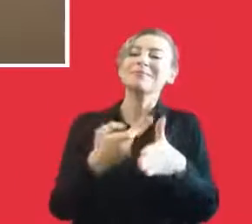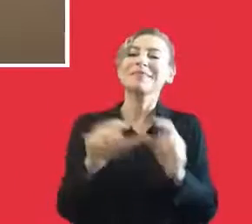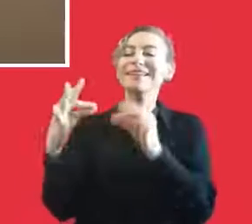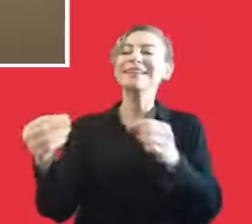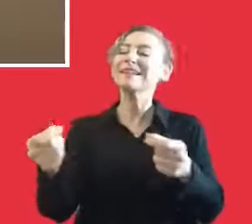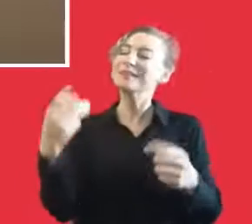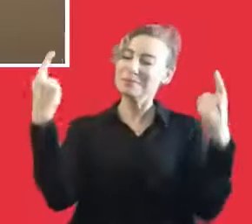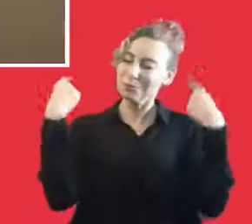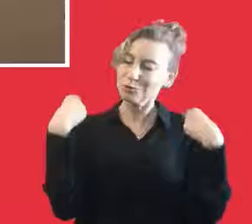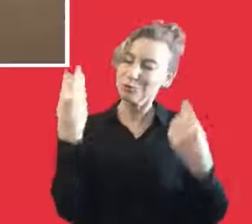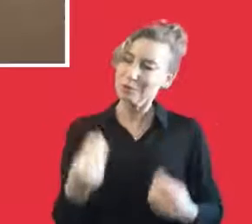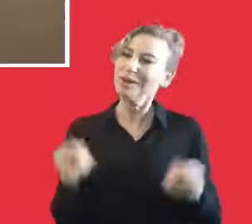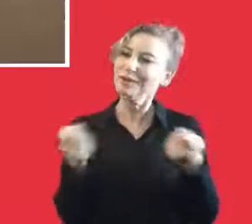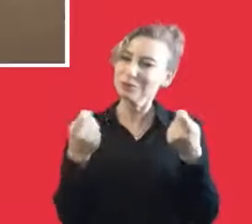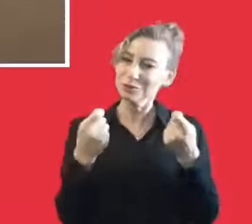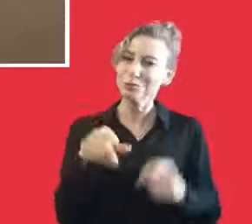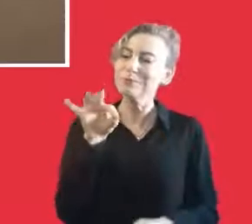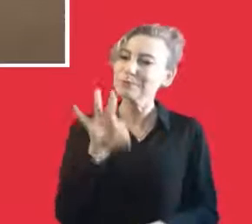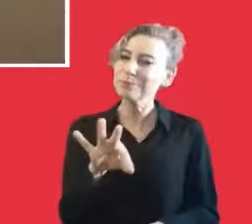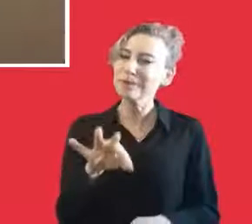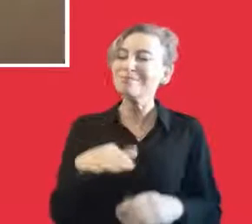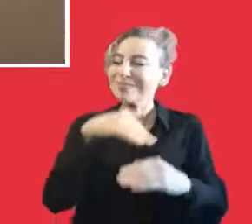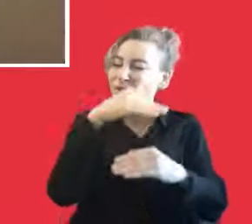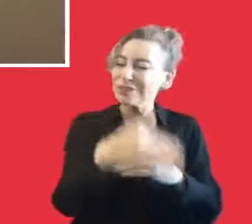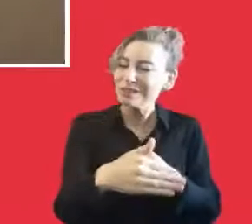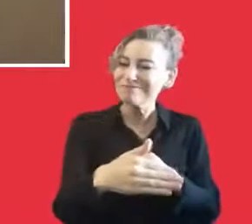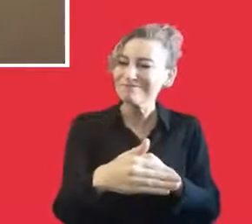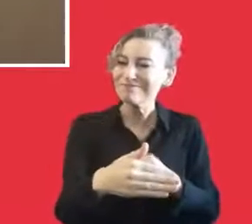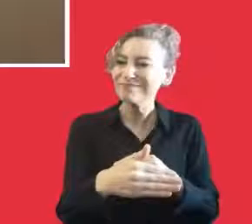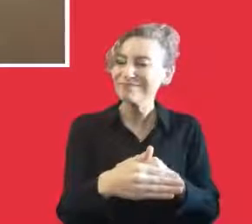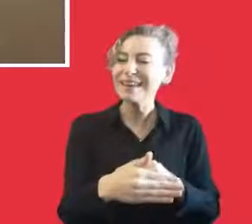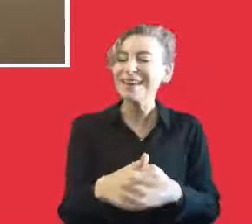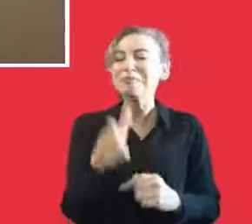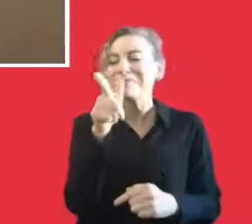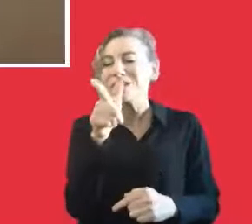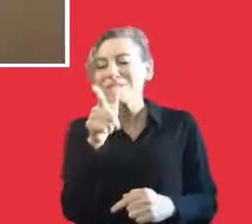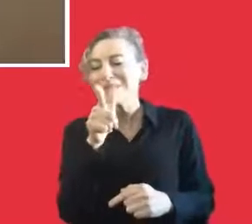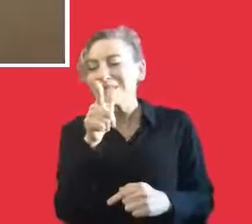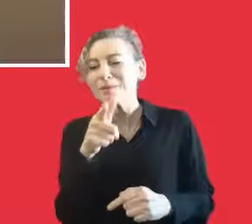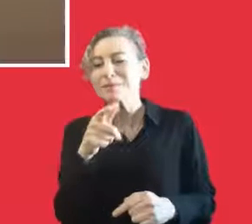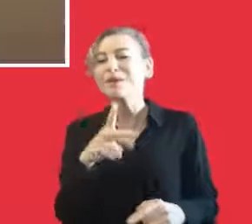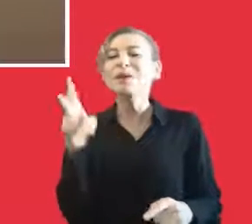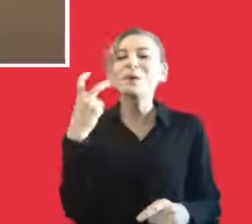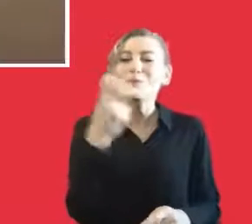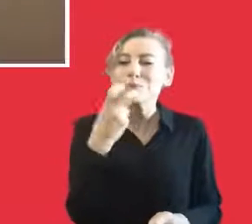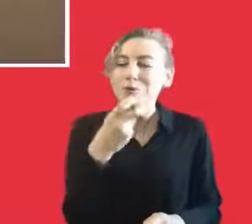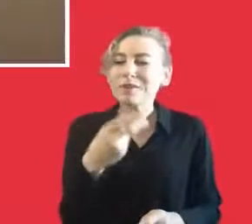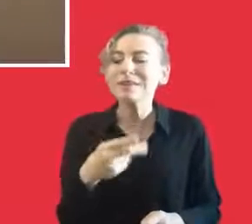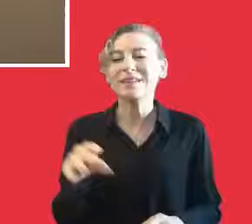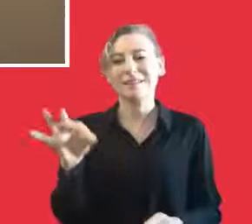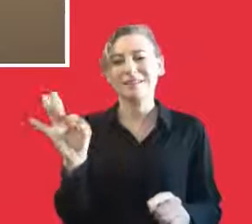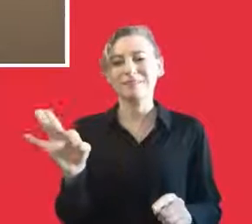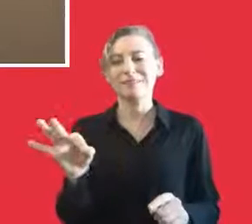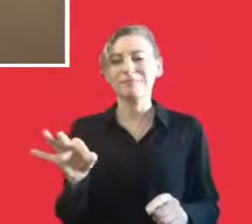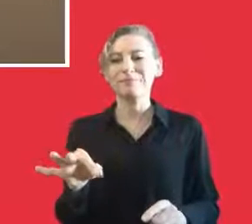am working as the communication assistant for he for she projects and there are also other projects about the dubbing,